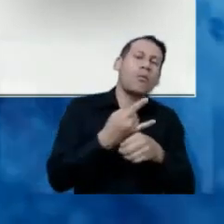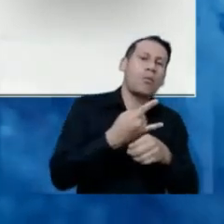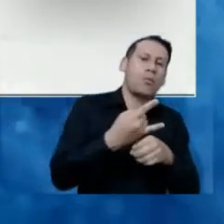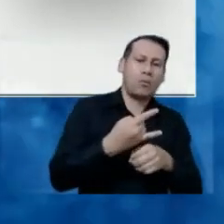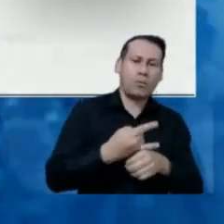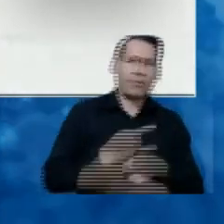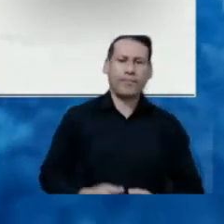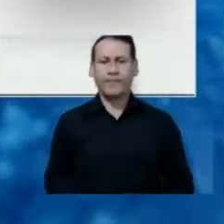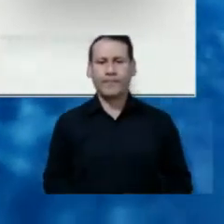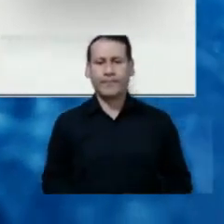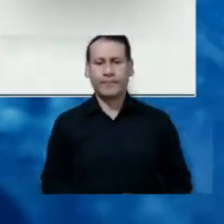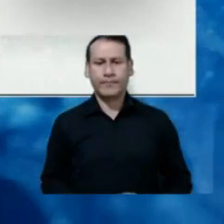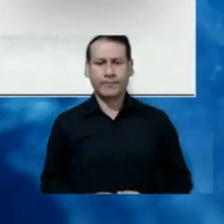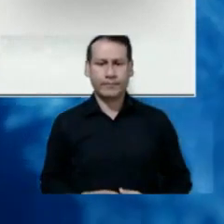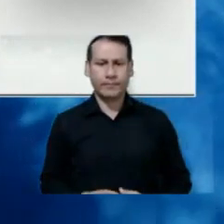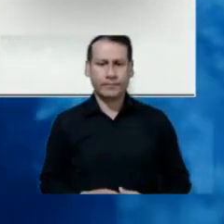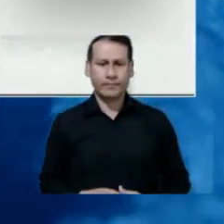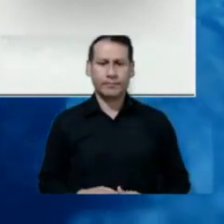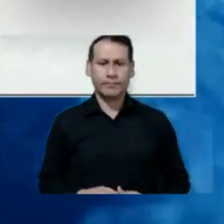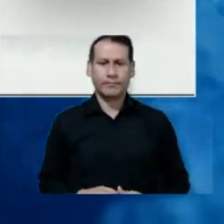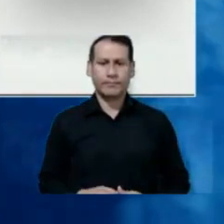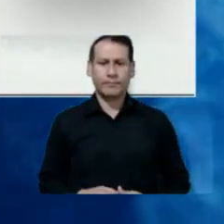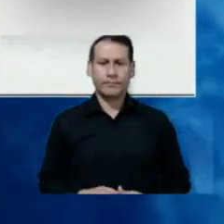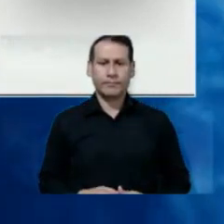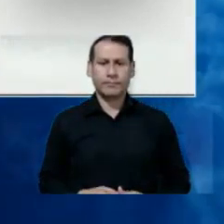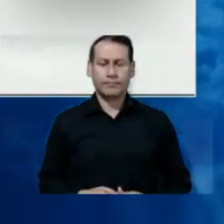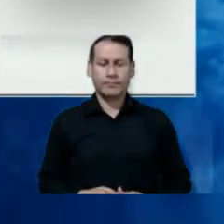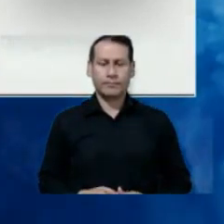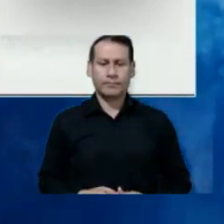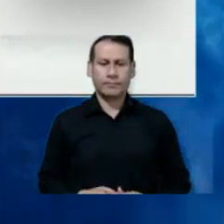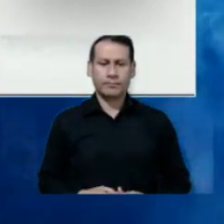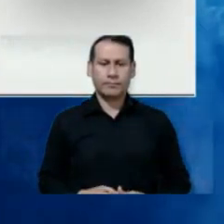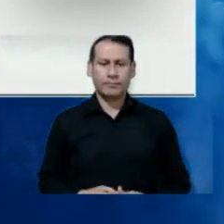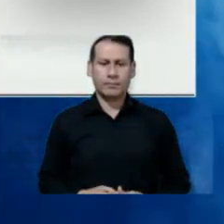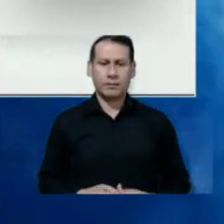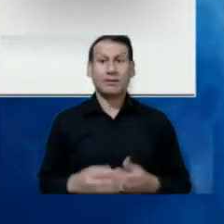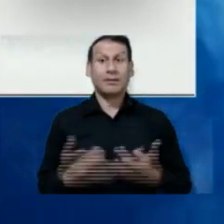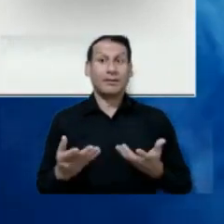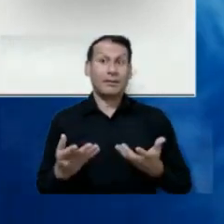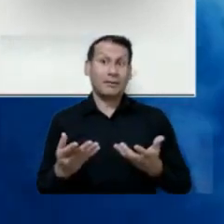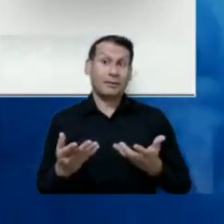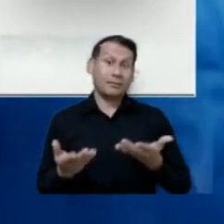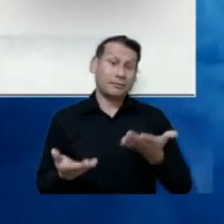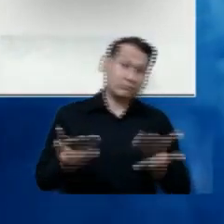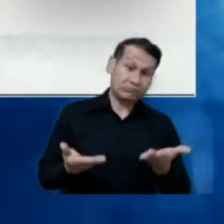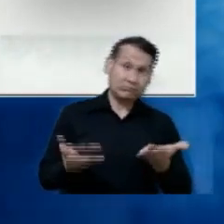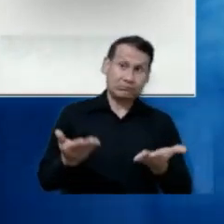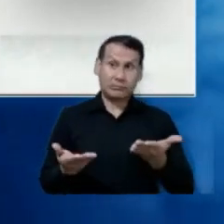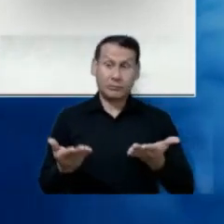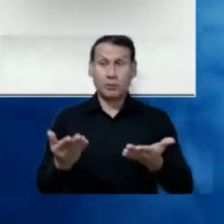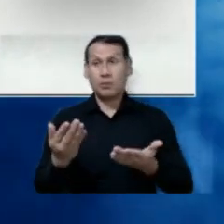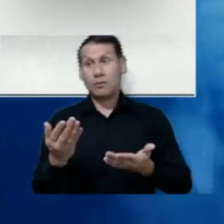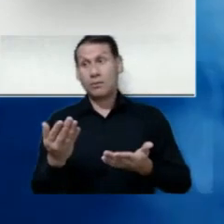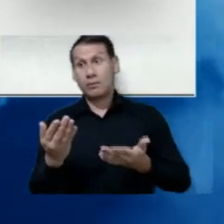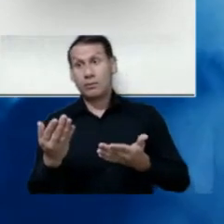it would be greater the technical requirement in one or another sense.